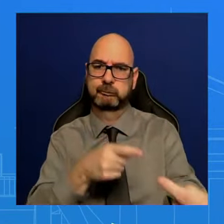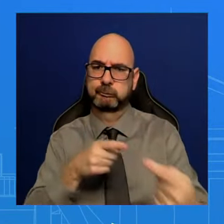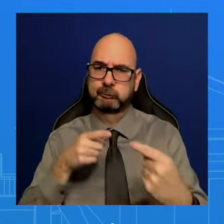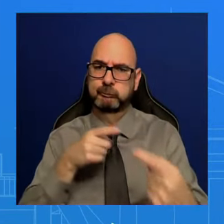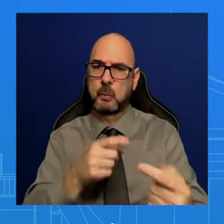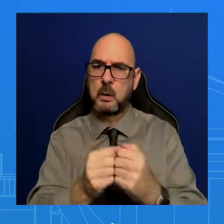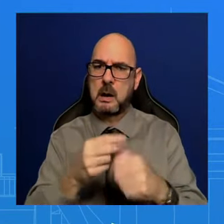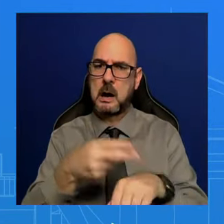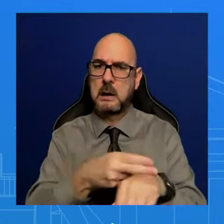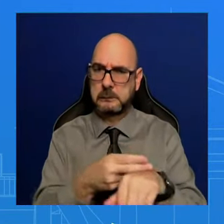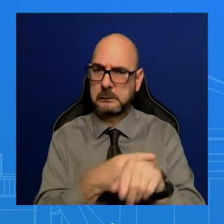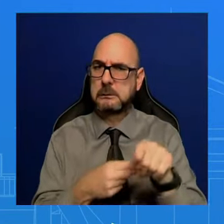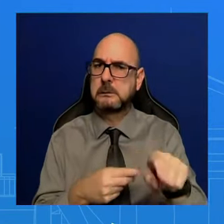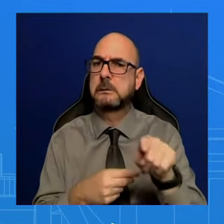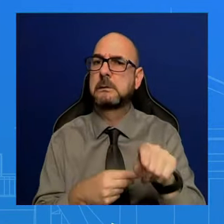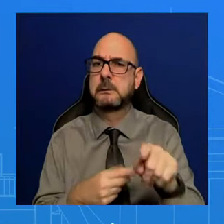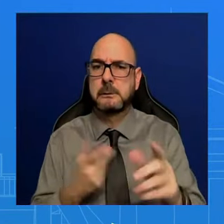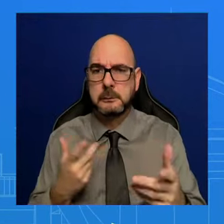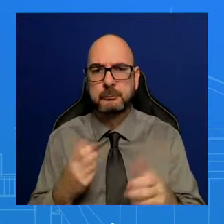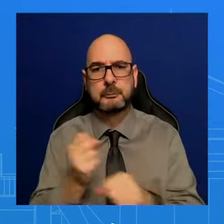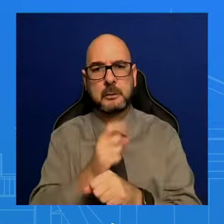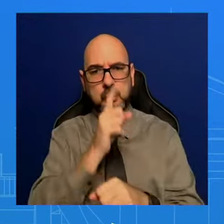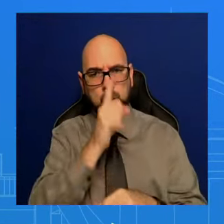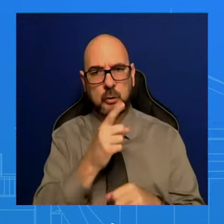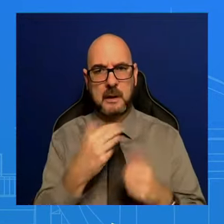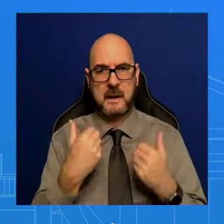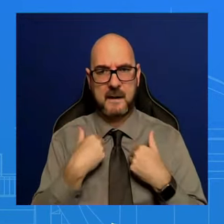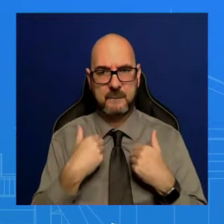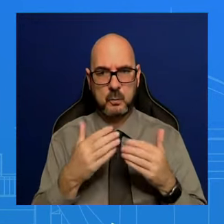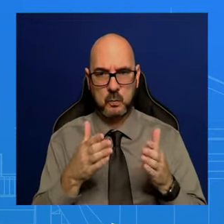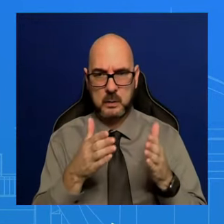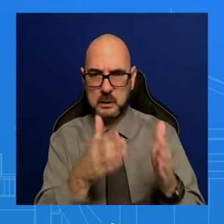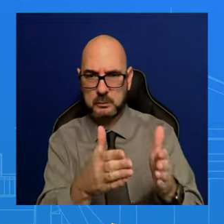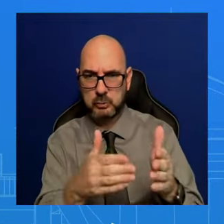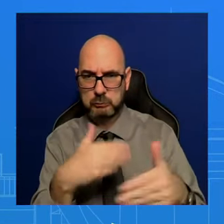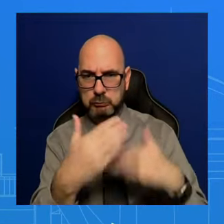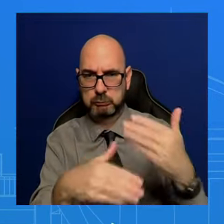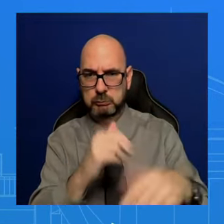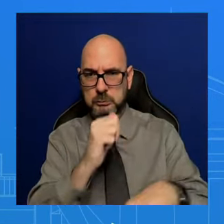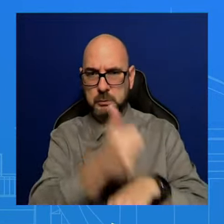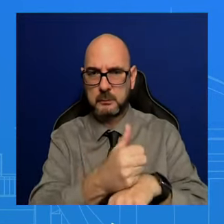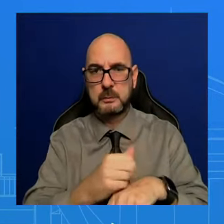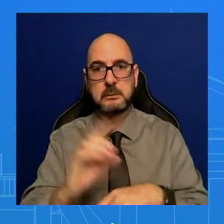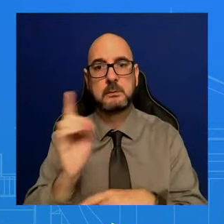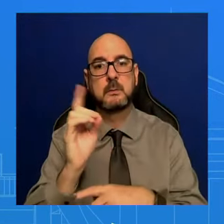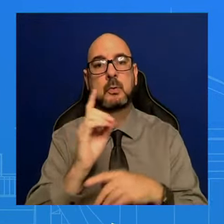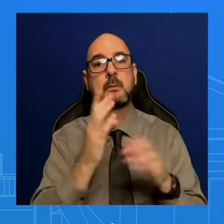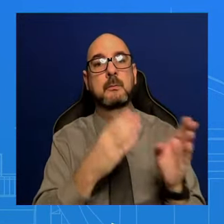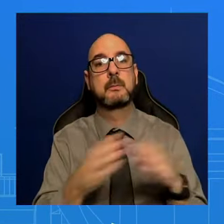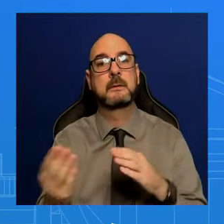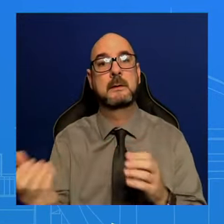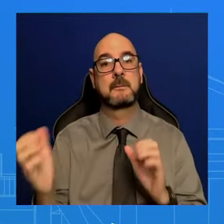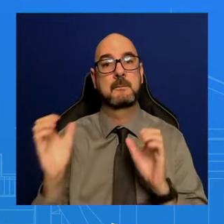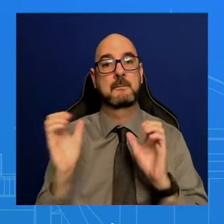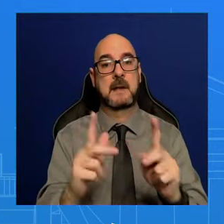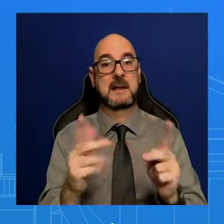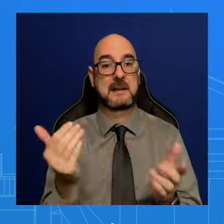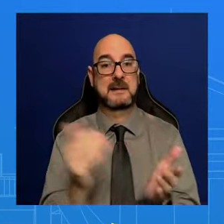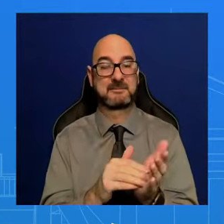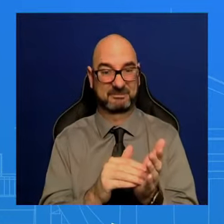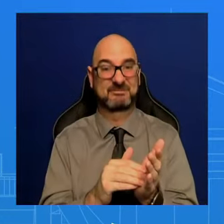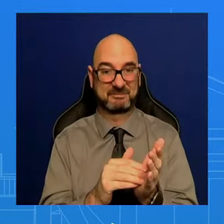making sure that there was a path to restoring democratic order. So that has been consistent with what we've been trying to do for some time now.